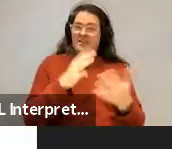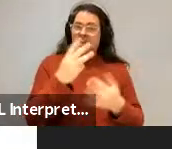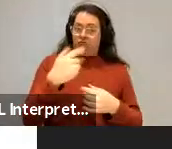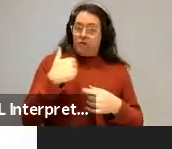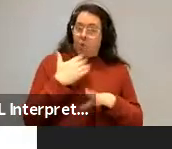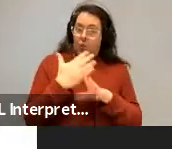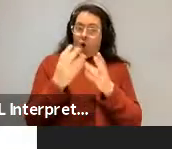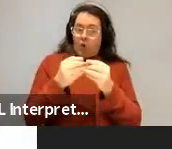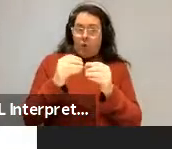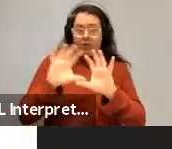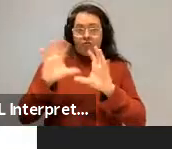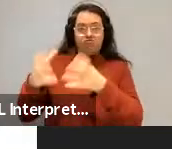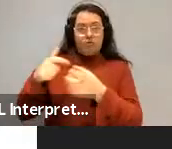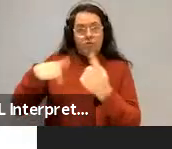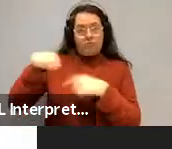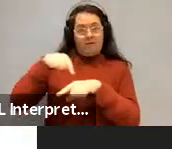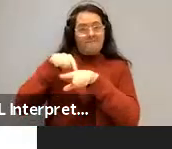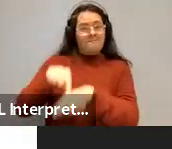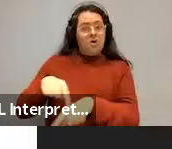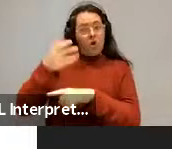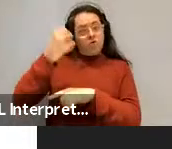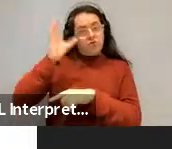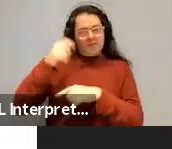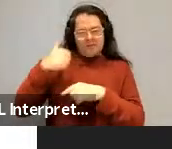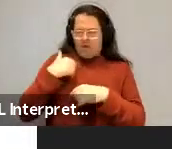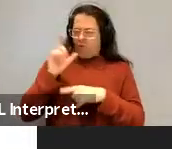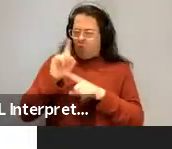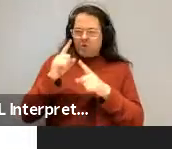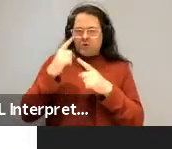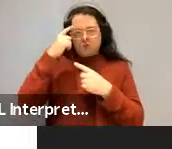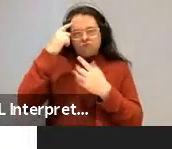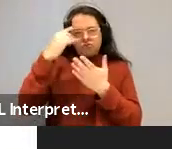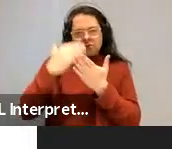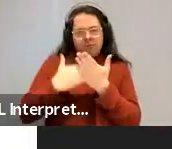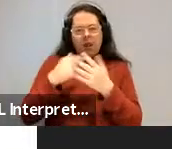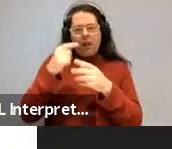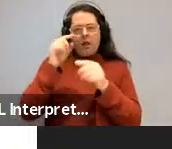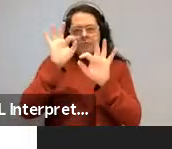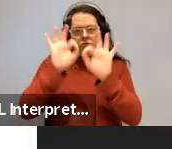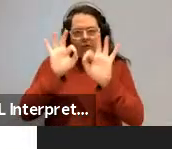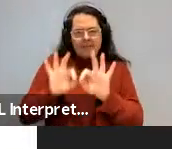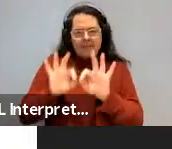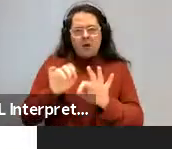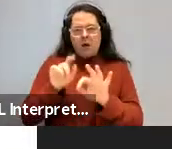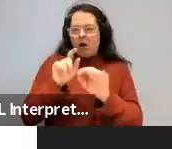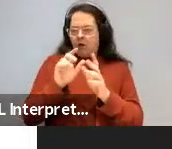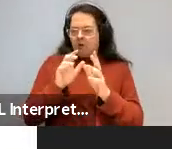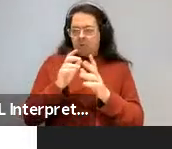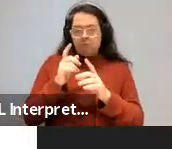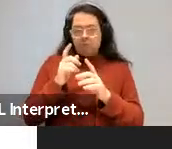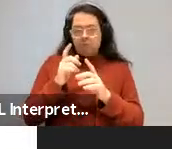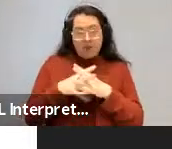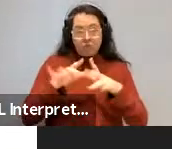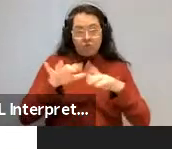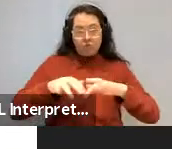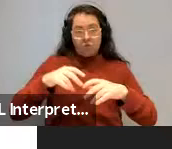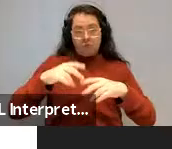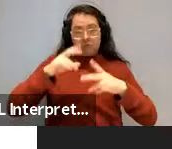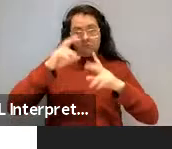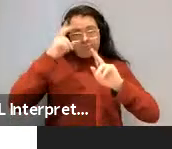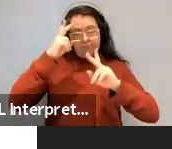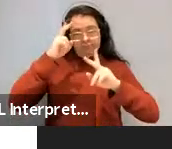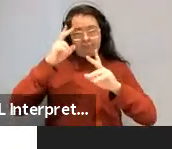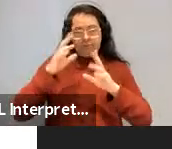to work out a principle of parameter system, computational, computationally to try and show how it might be used to explain learning